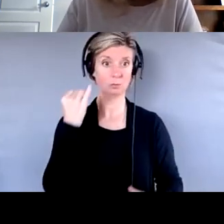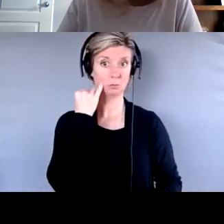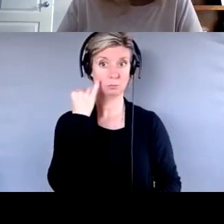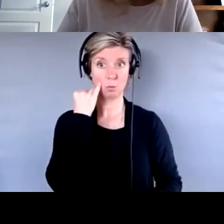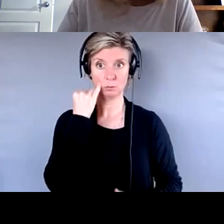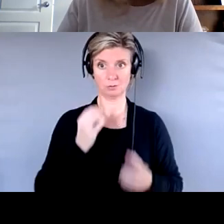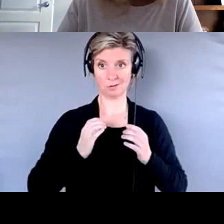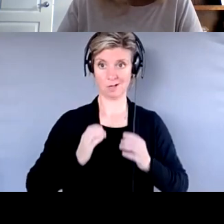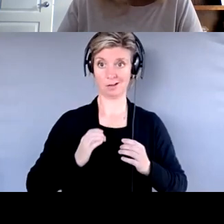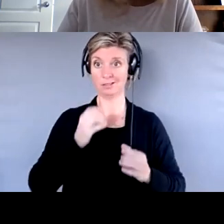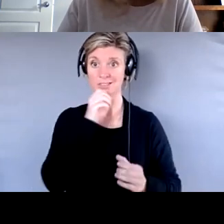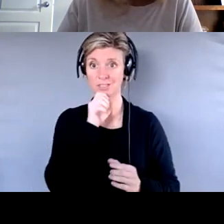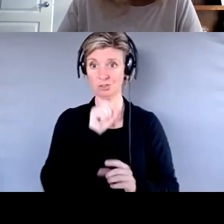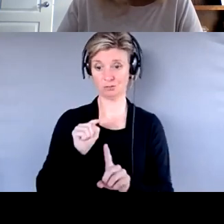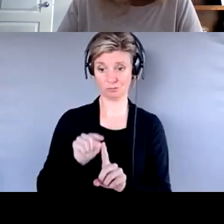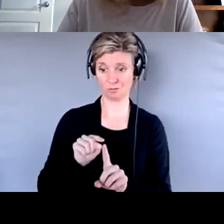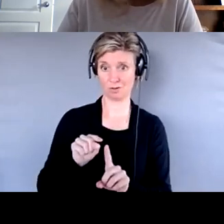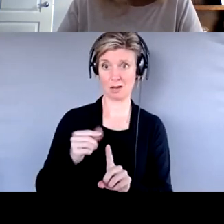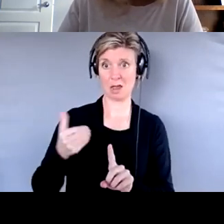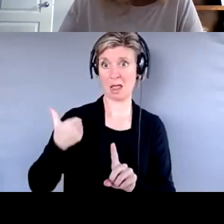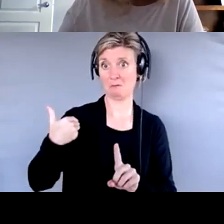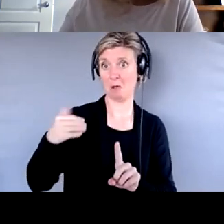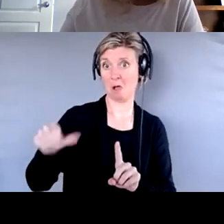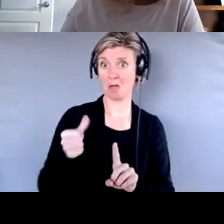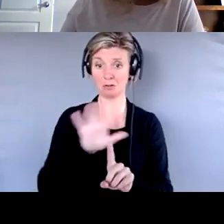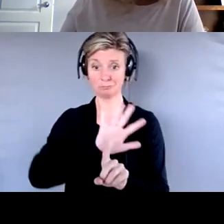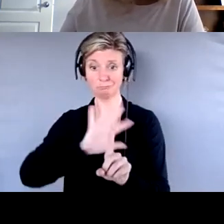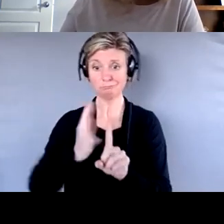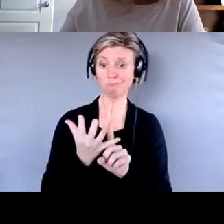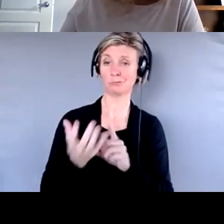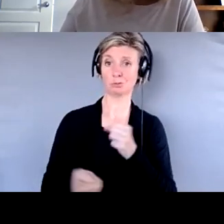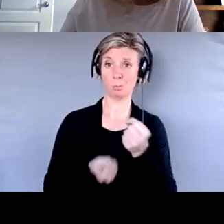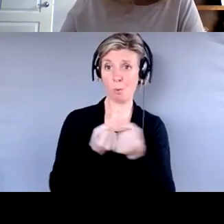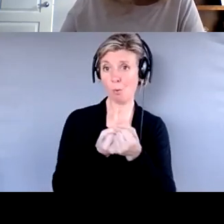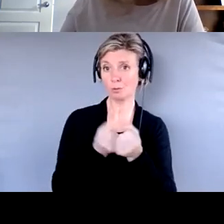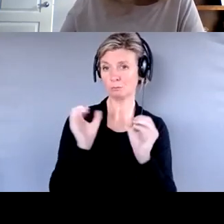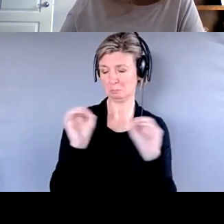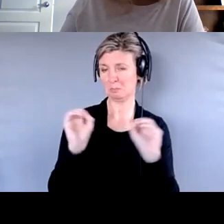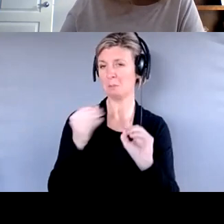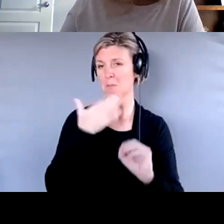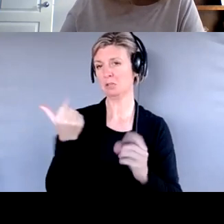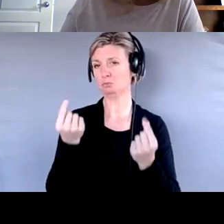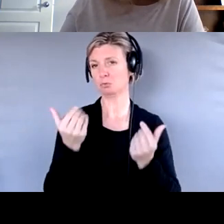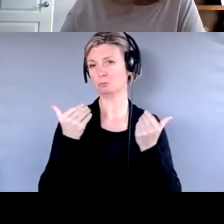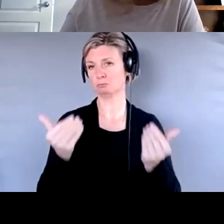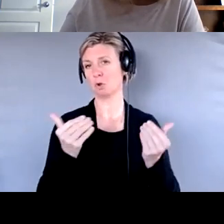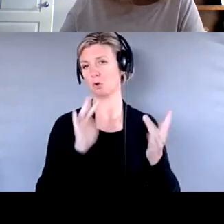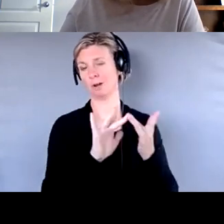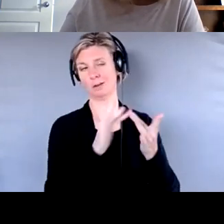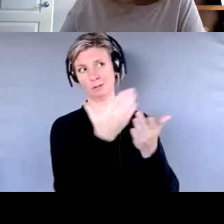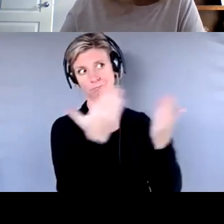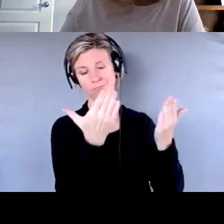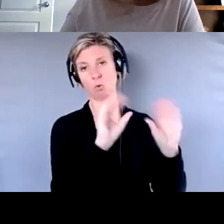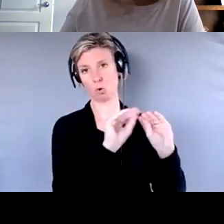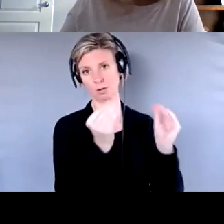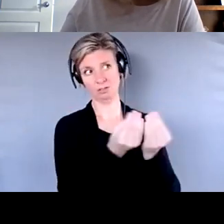client, then I would say, um, you should be reaching out to one of these organizations to see if they can assist.